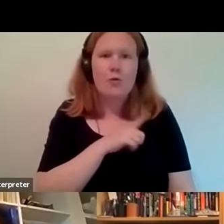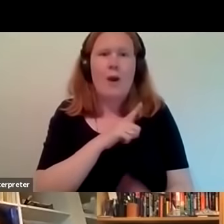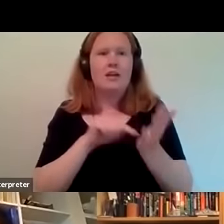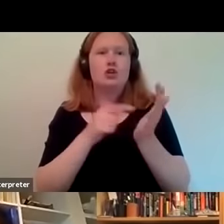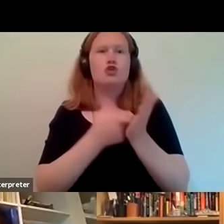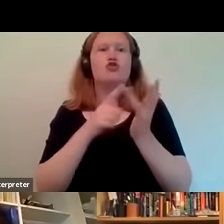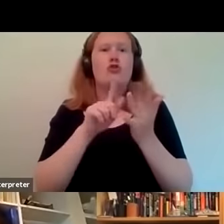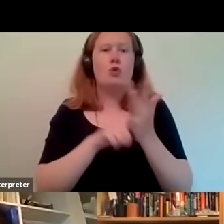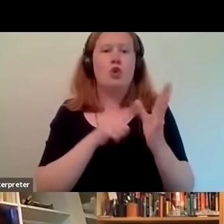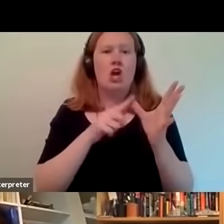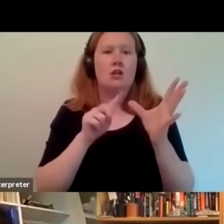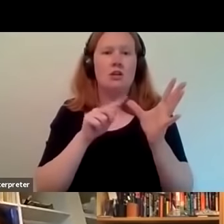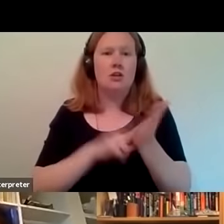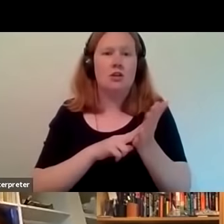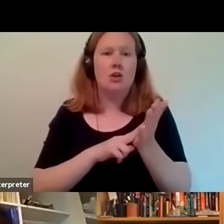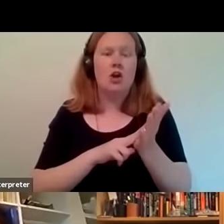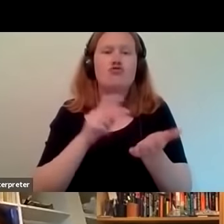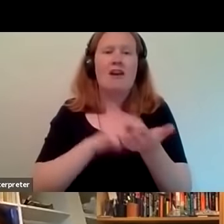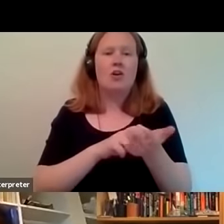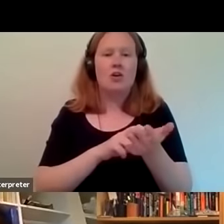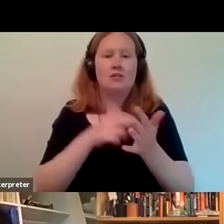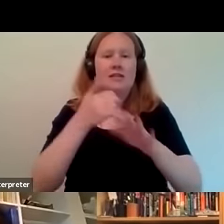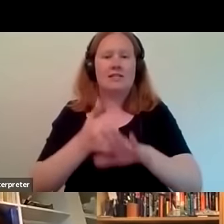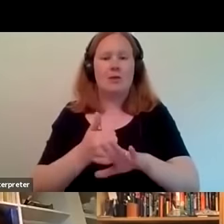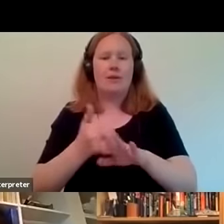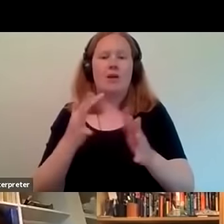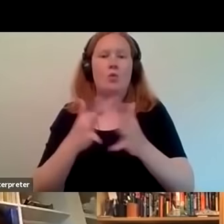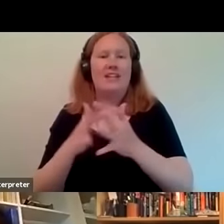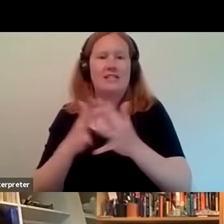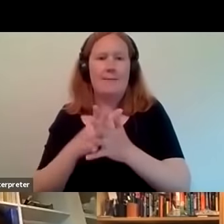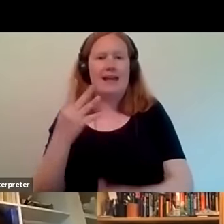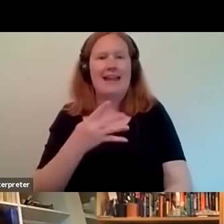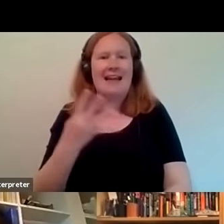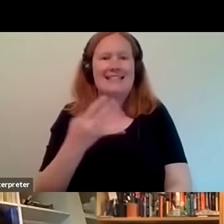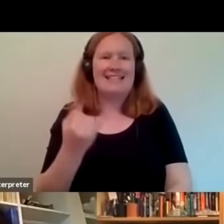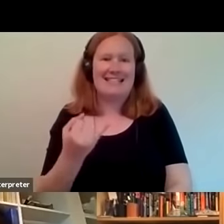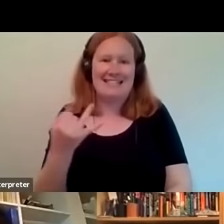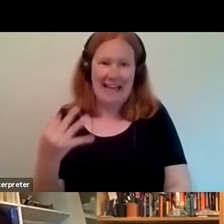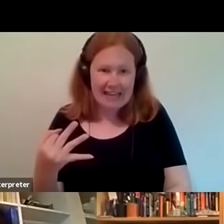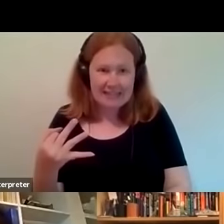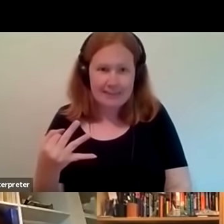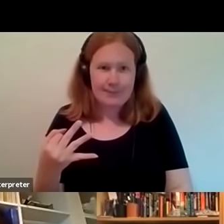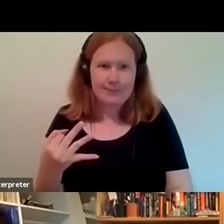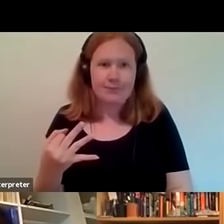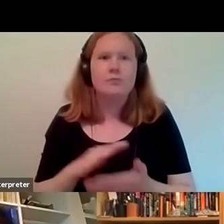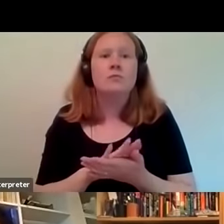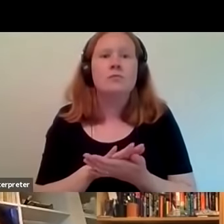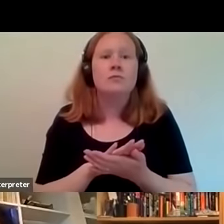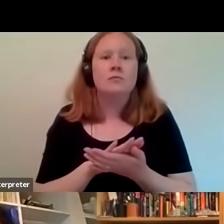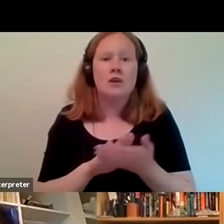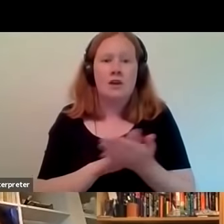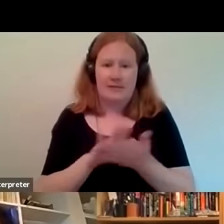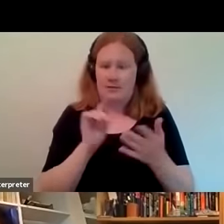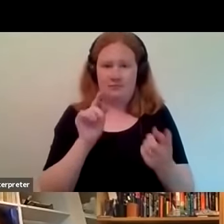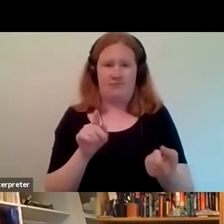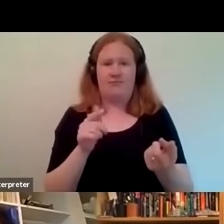records set up in um wilson in 1968 um and and as i said like this is a story that if